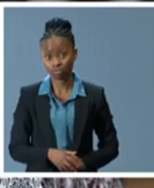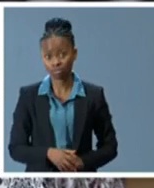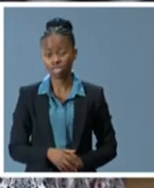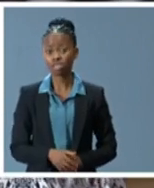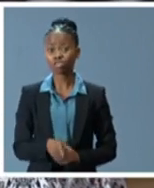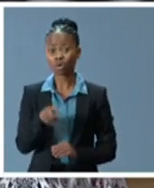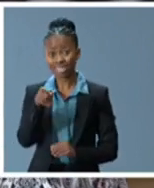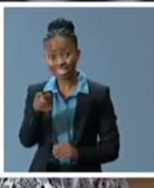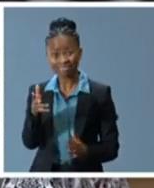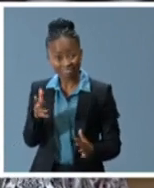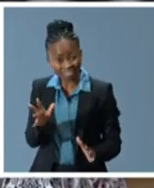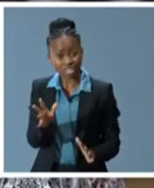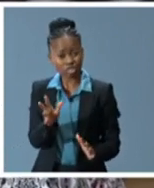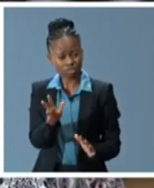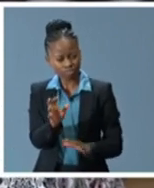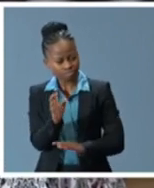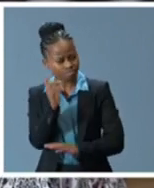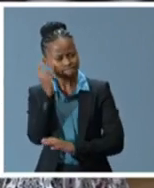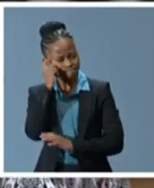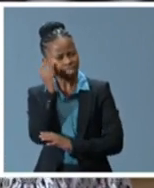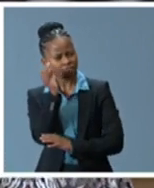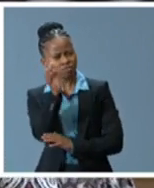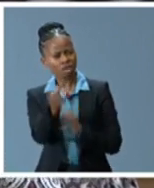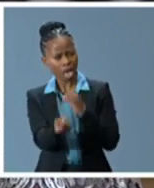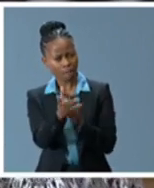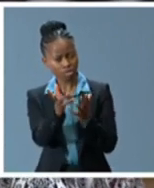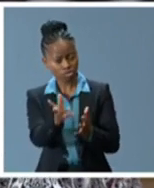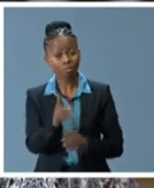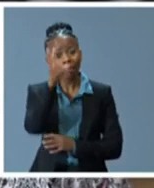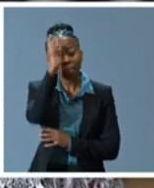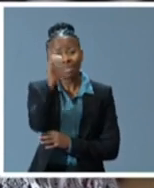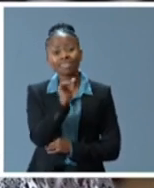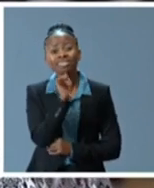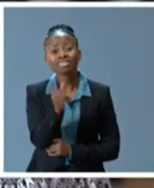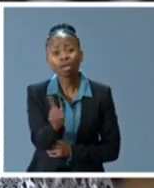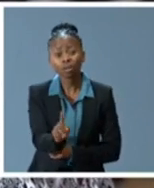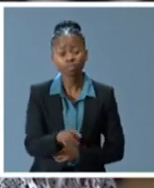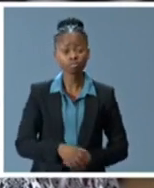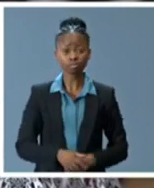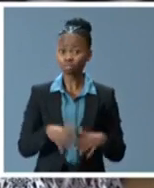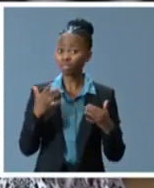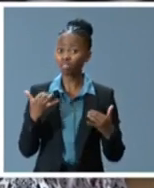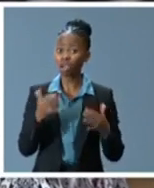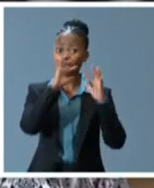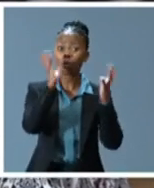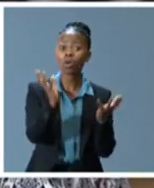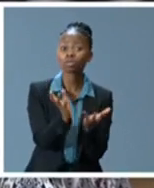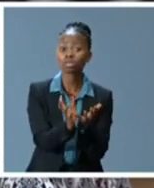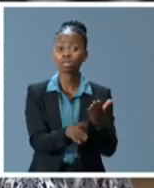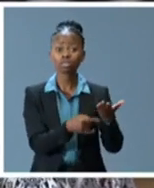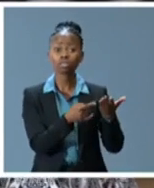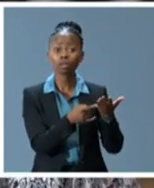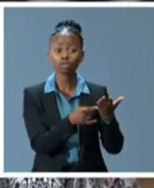This is what he said. In a world in which technology and communication